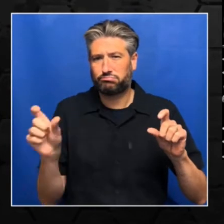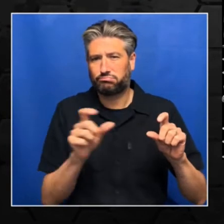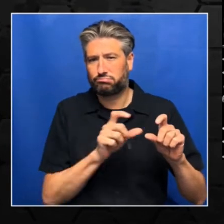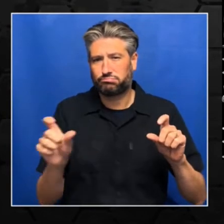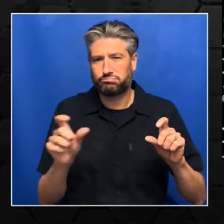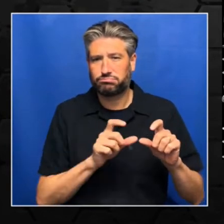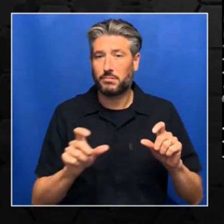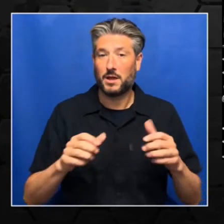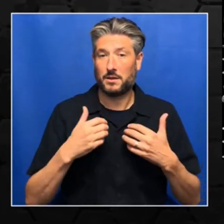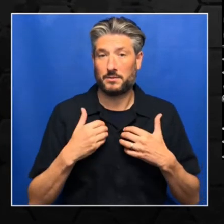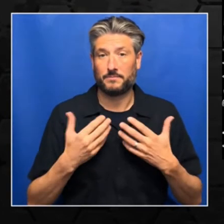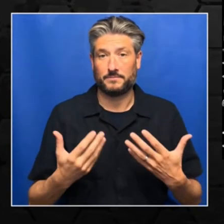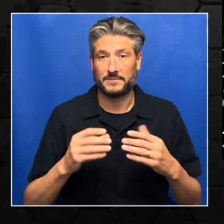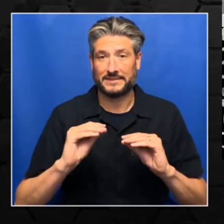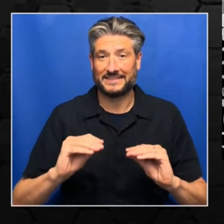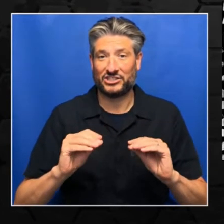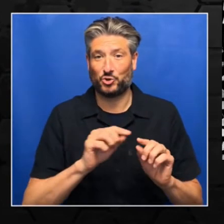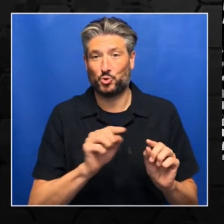network.